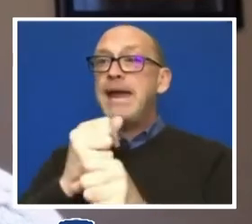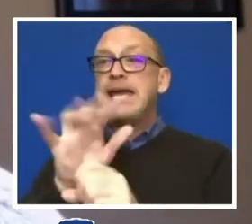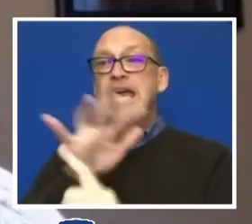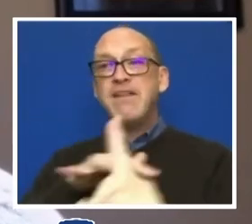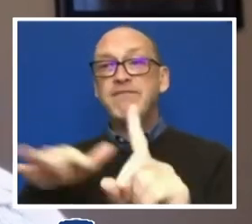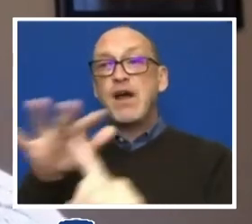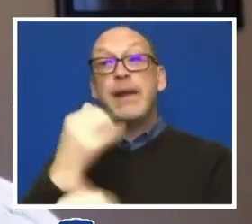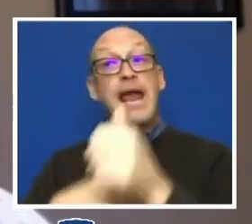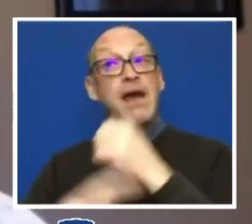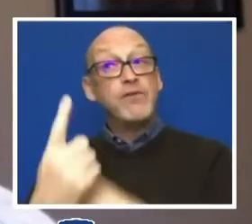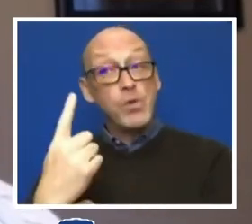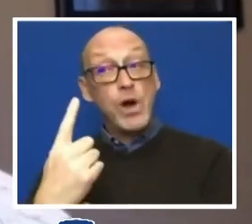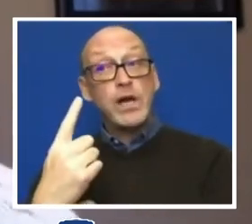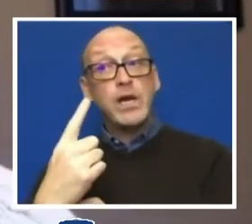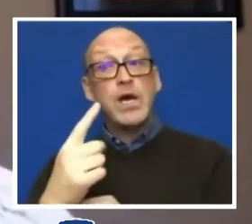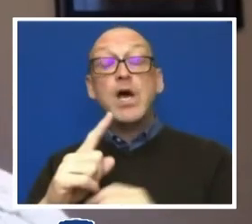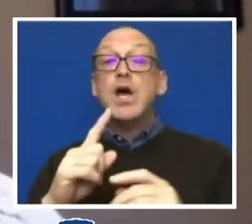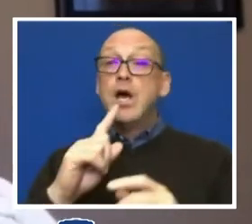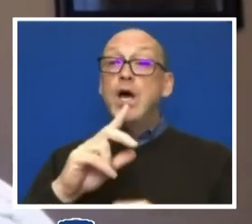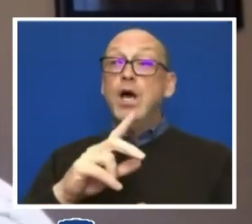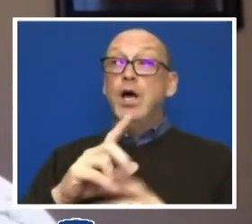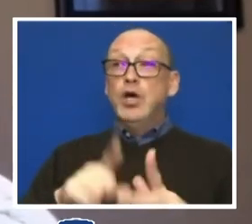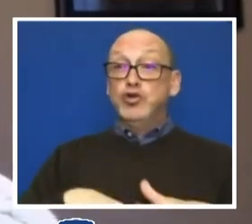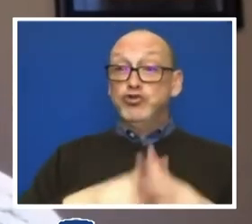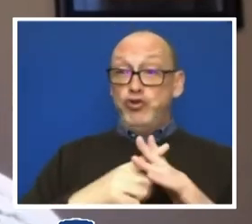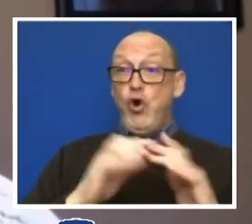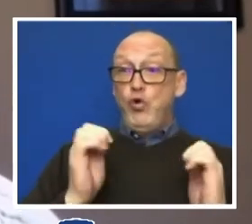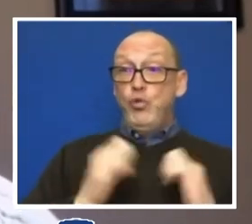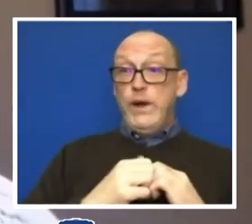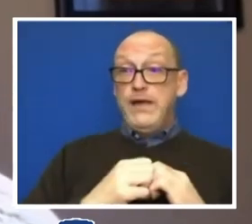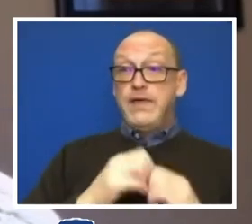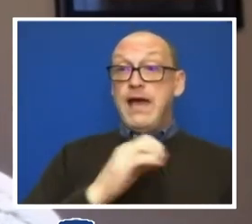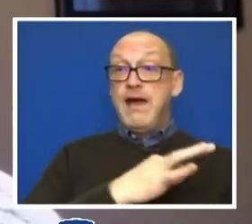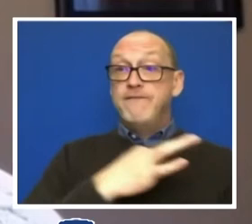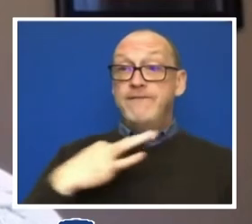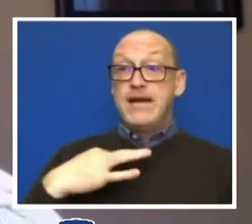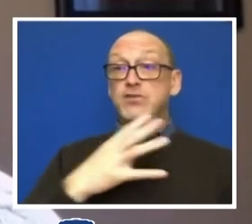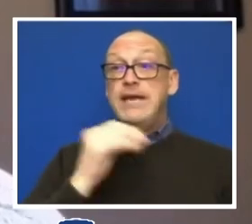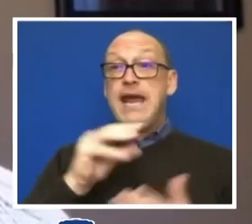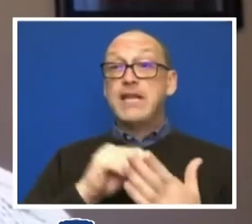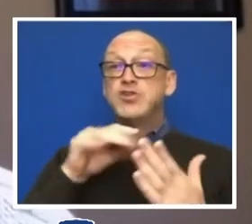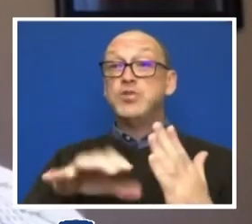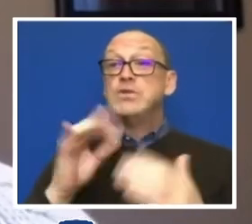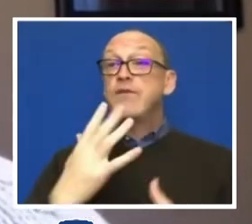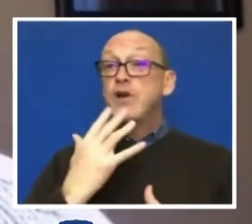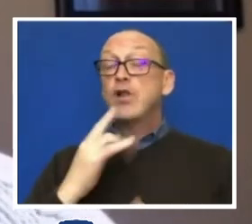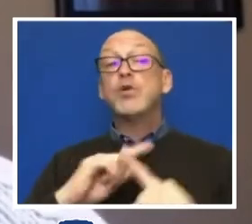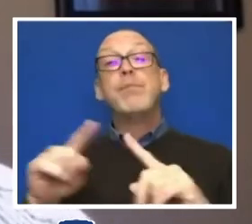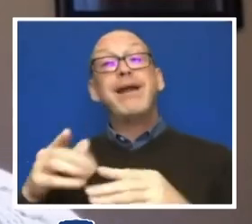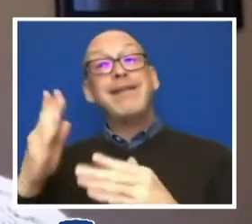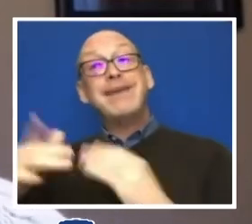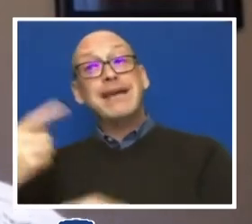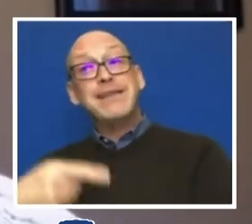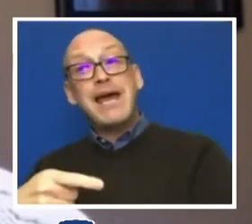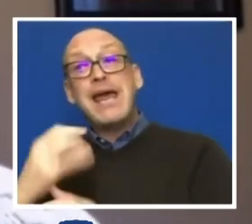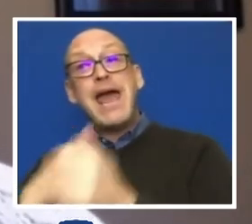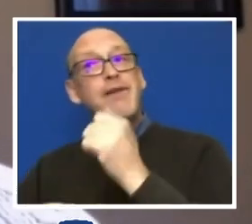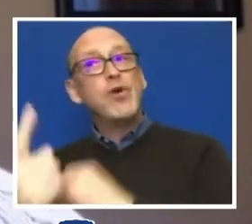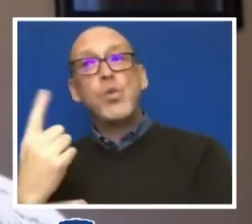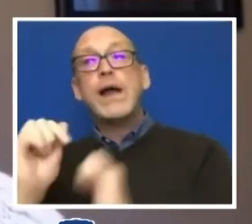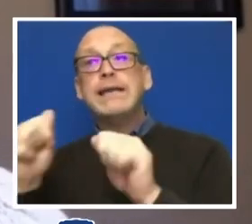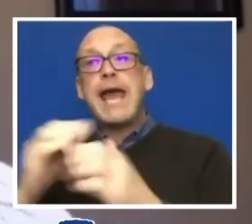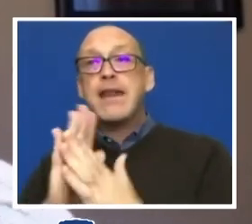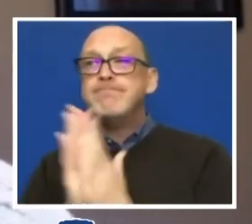certainly beginning with with with faculty and students of color. But I want to say at the end of the day, everyone can thrive